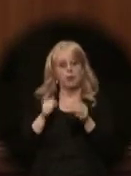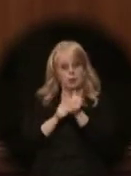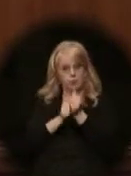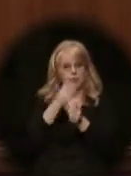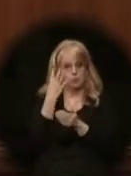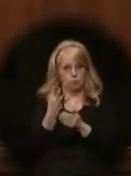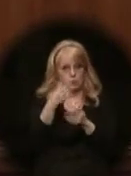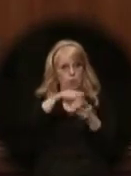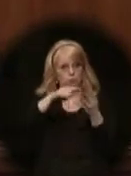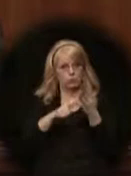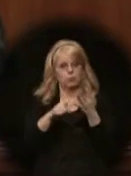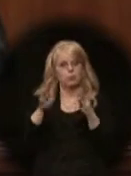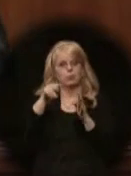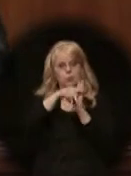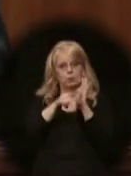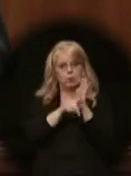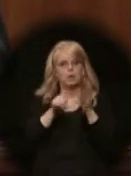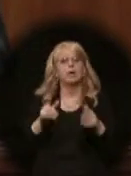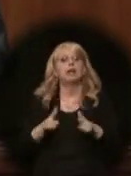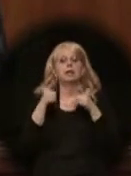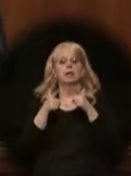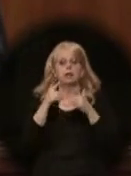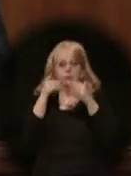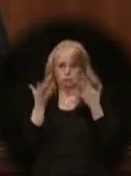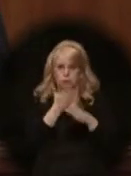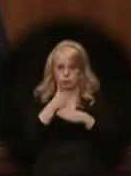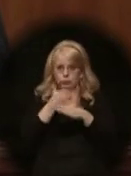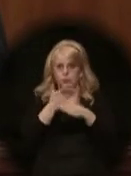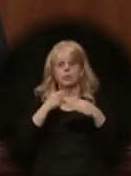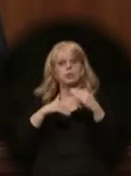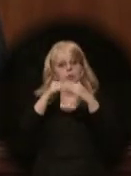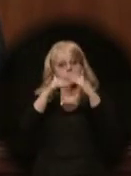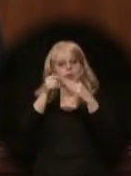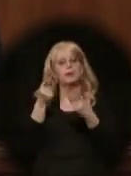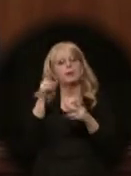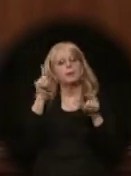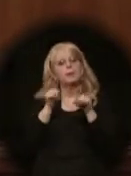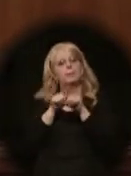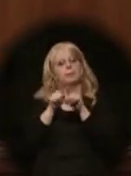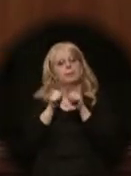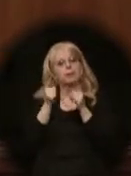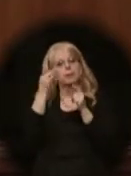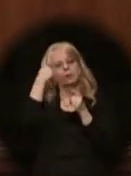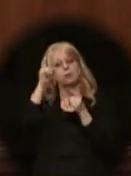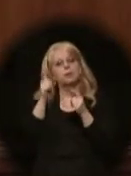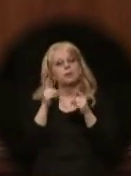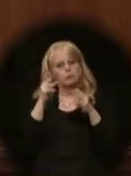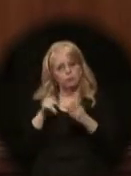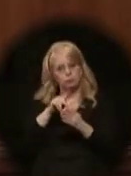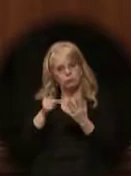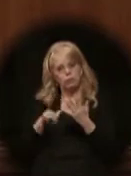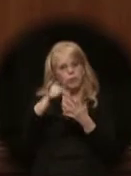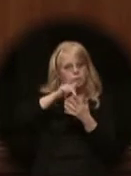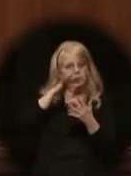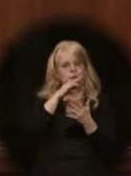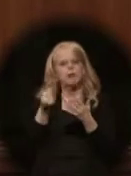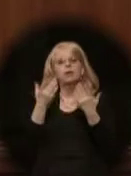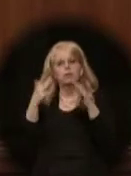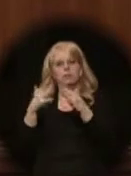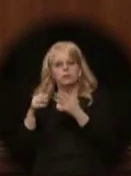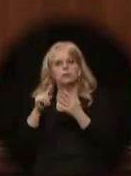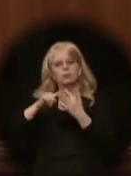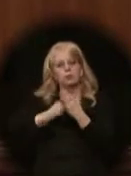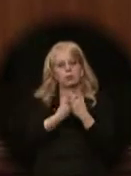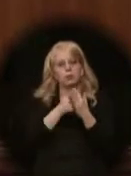principles. To live within our means, to meet our constitutional priorities, to fix what we have, and to finish what we've